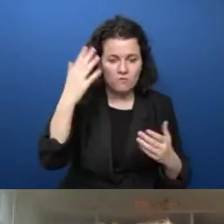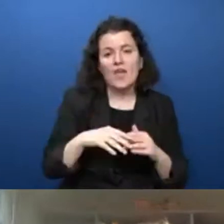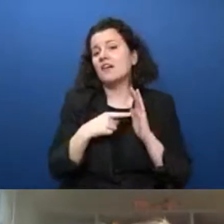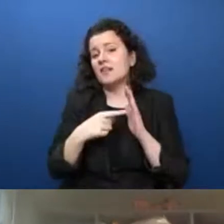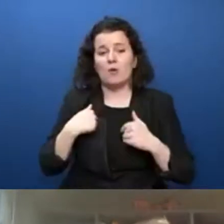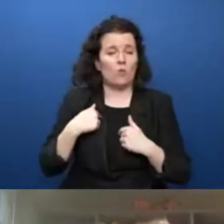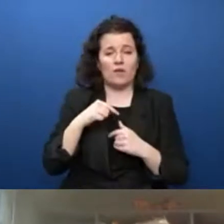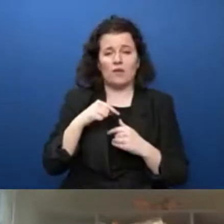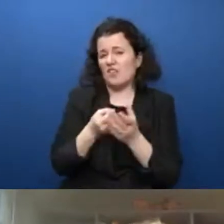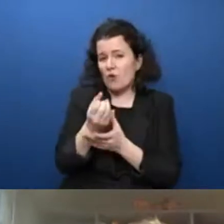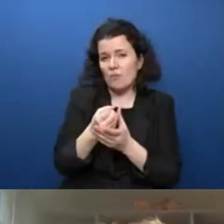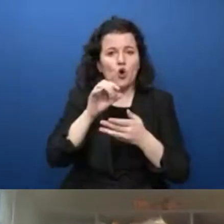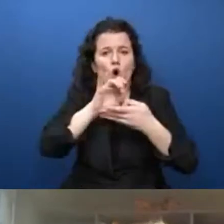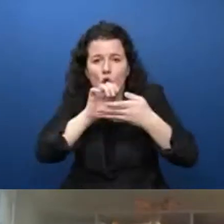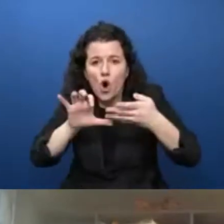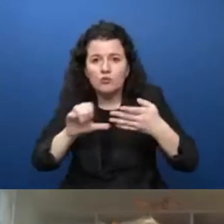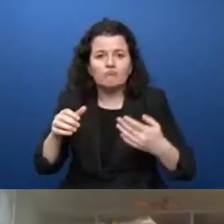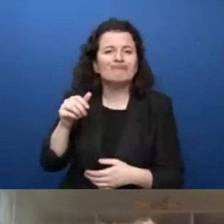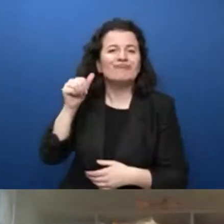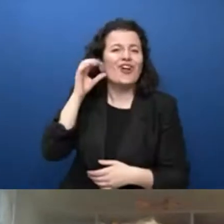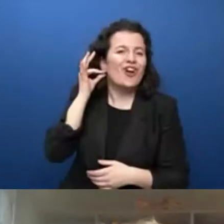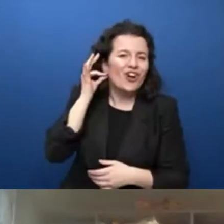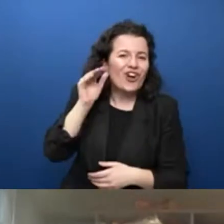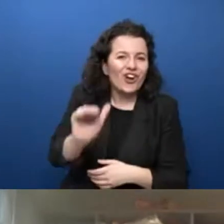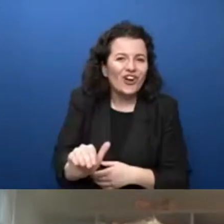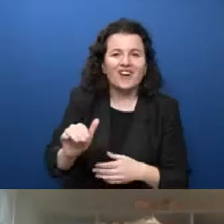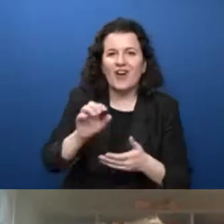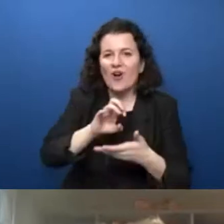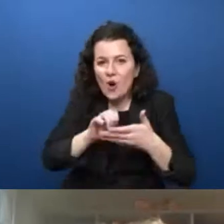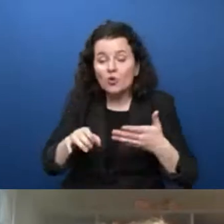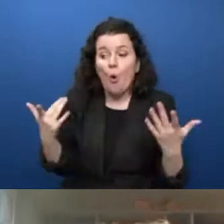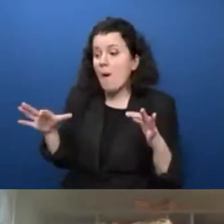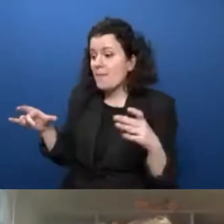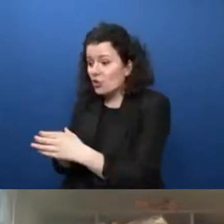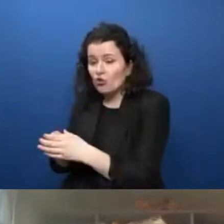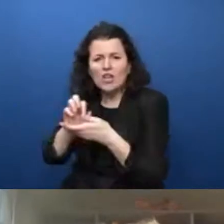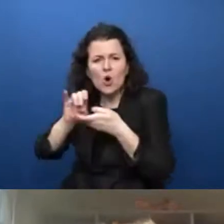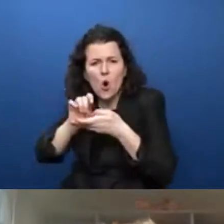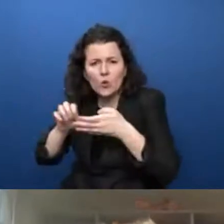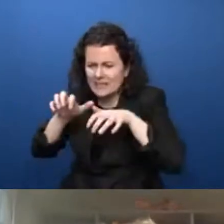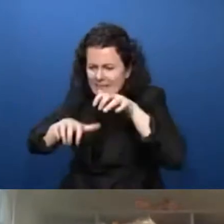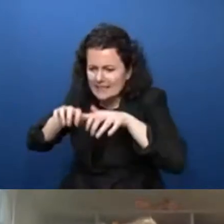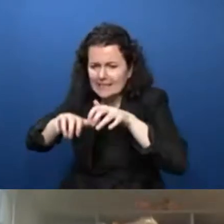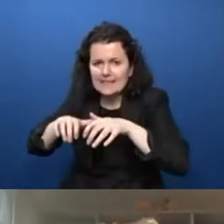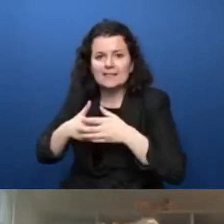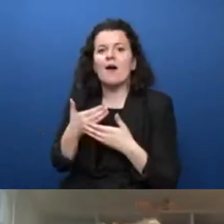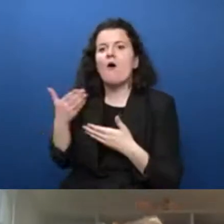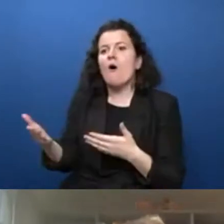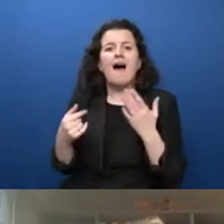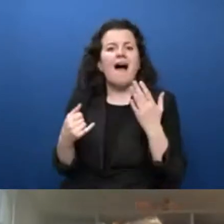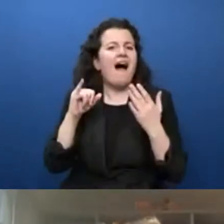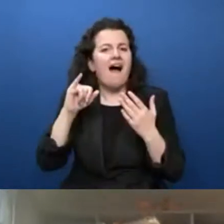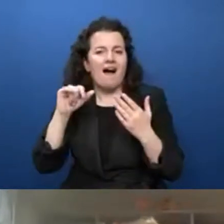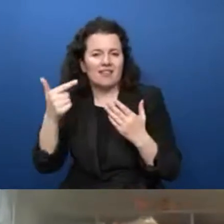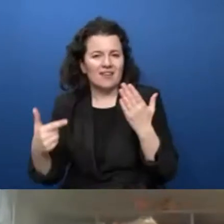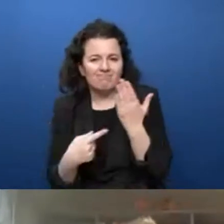around coding, for girls that code, minorities that code, even getting back into work around cloud and AI. But it's just break the